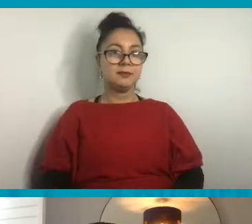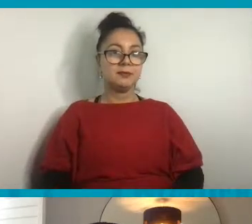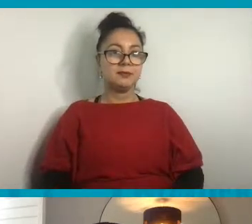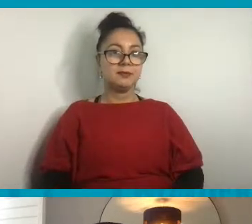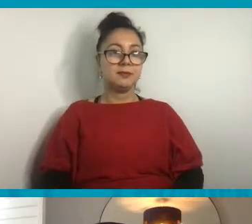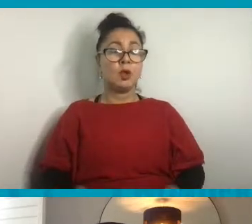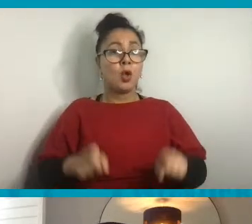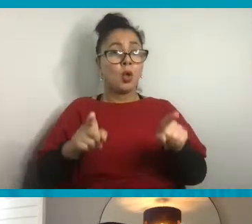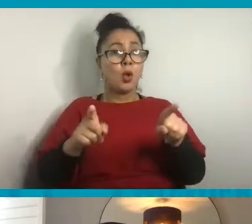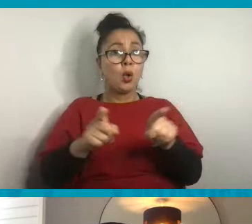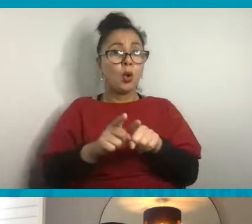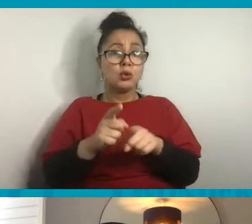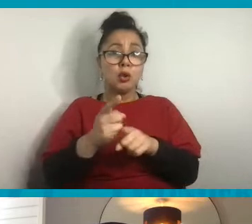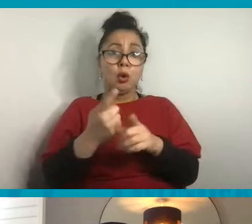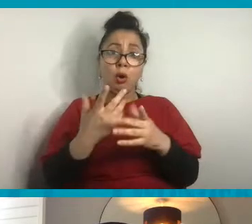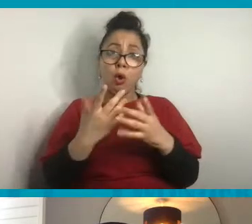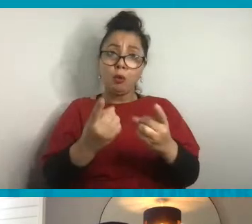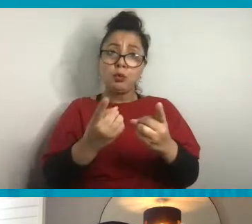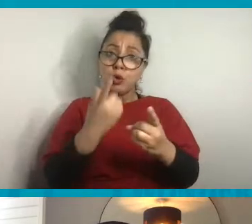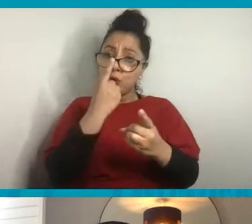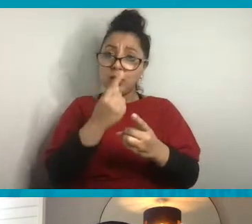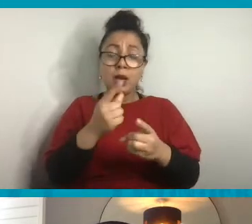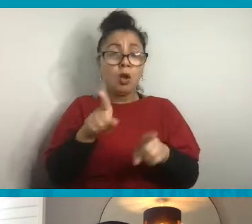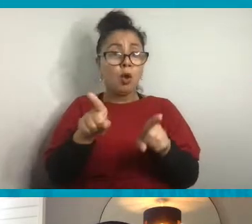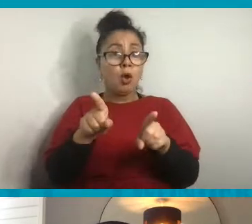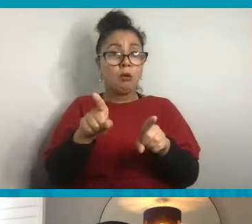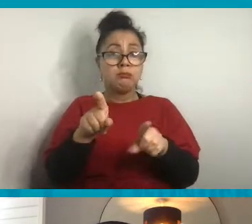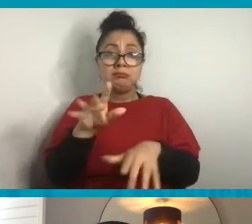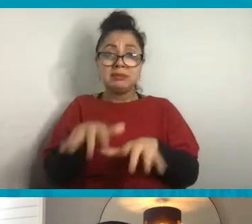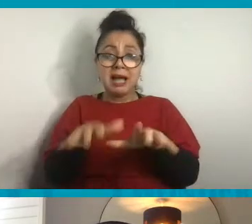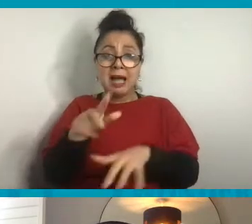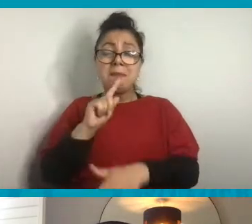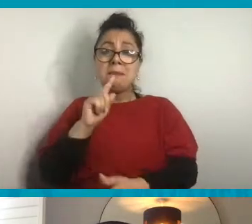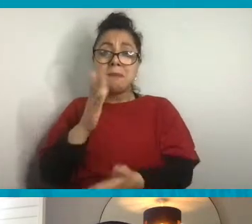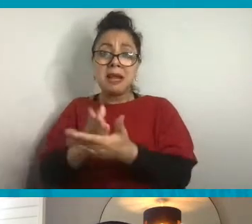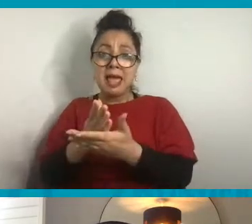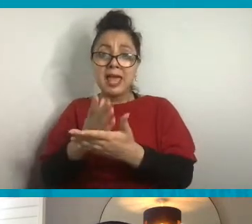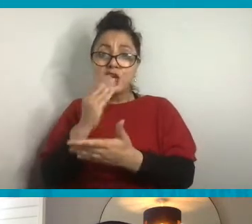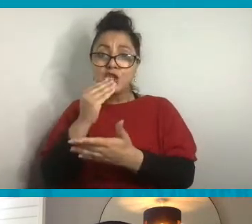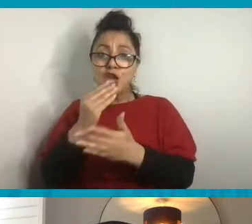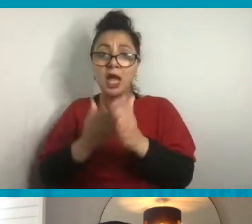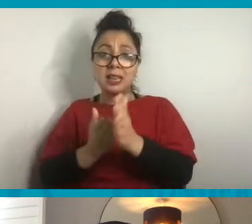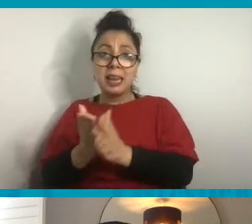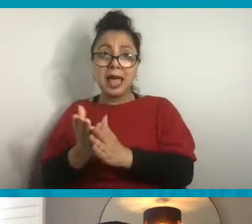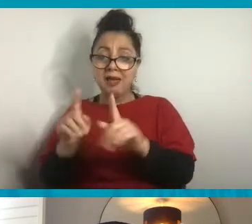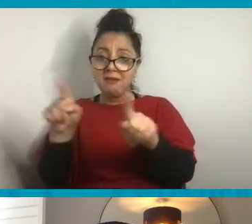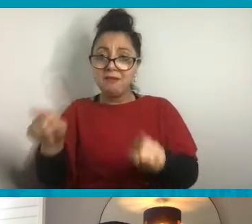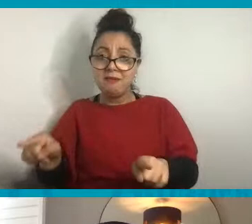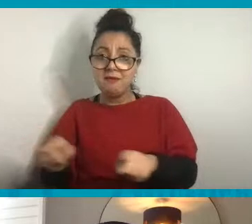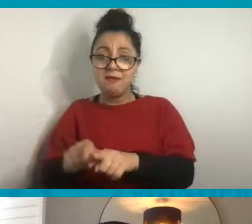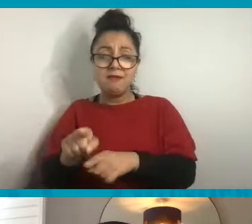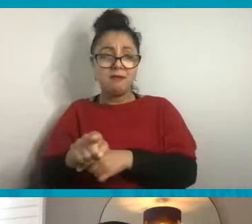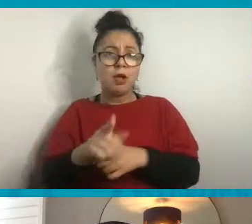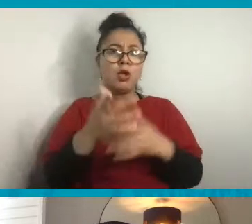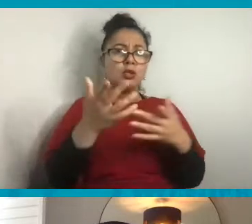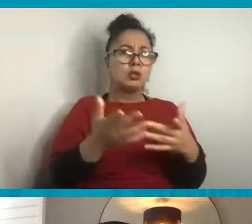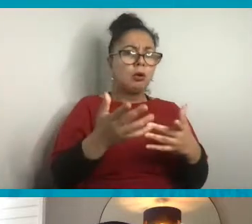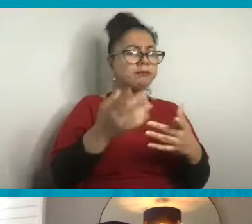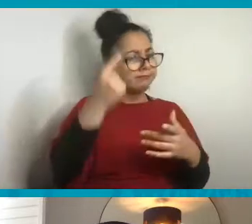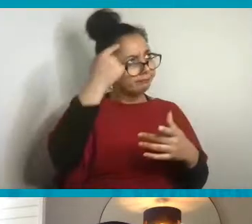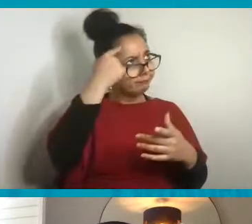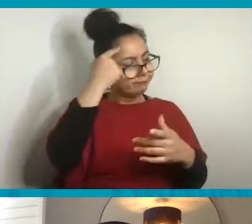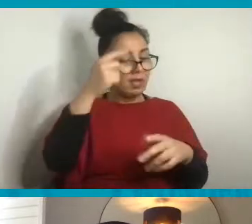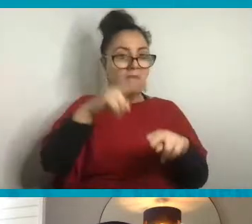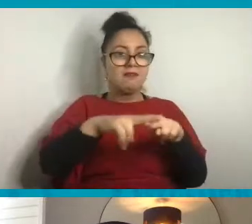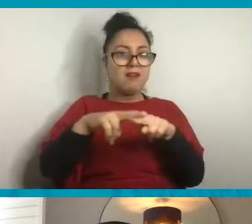type your pledge into the chat. So Palona, while the families are thinking about what